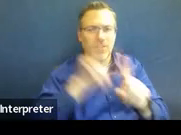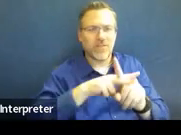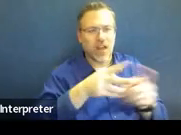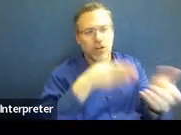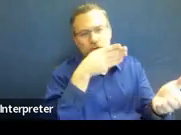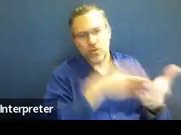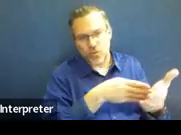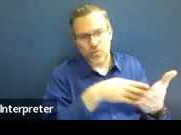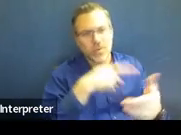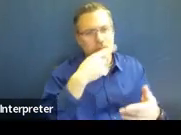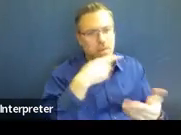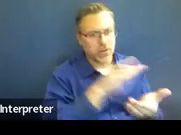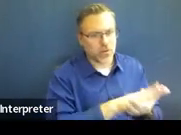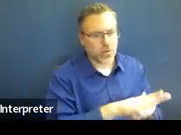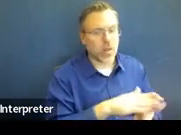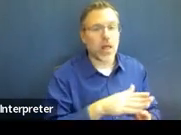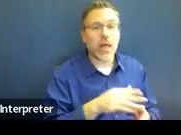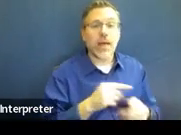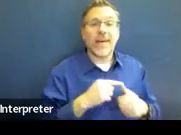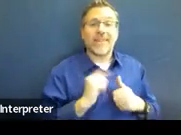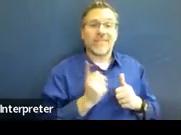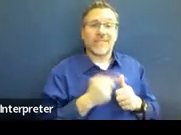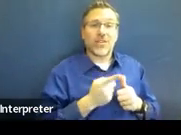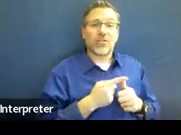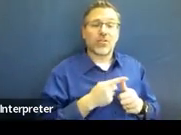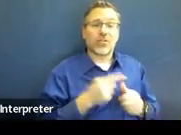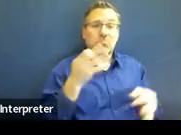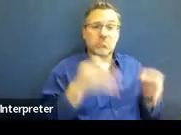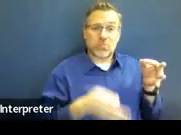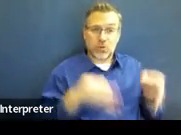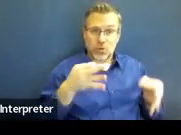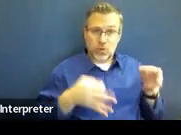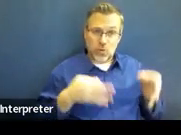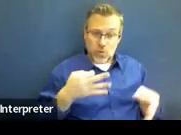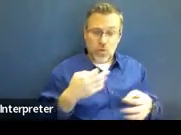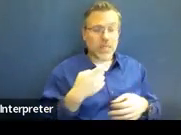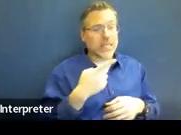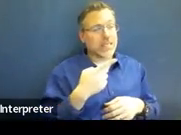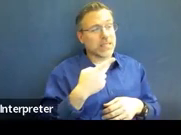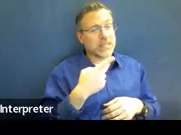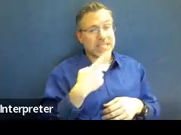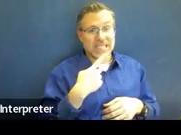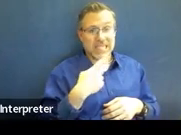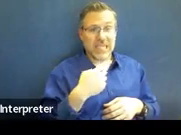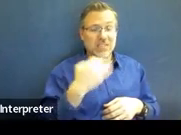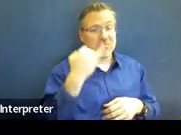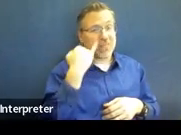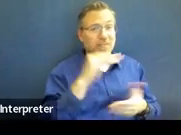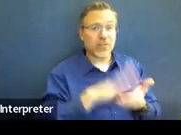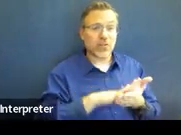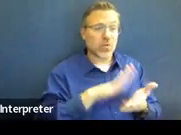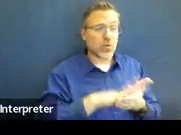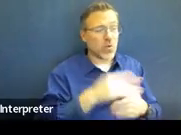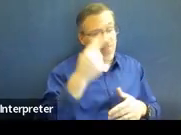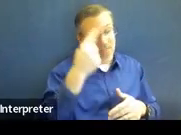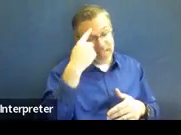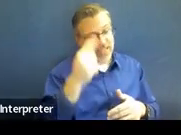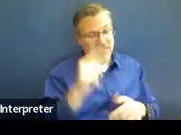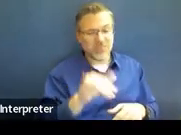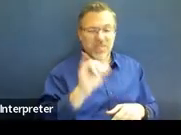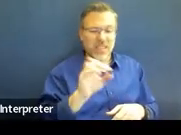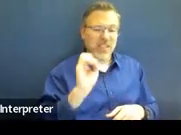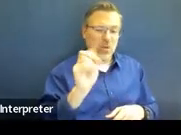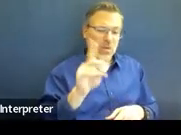at first, the court ruled with the school, saying that, yep, that's okay. Merely more than de